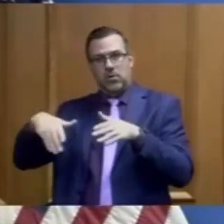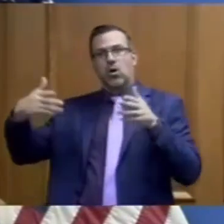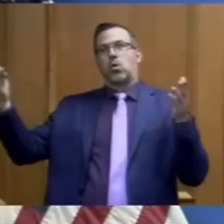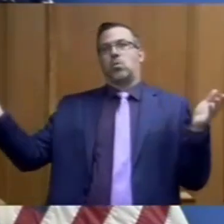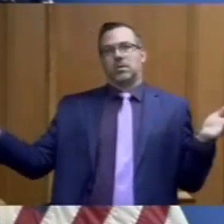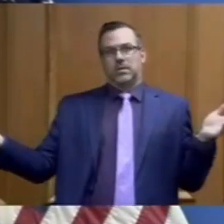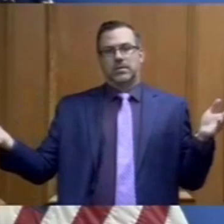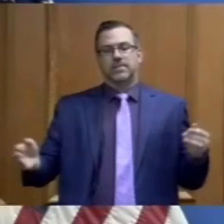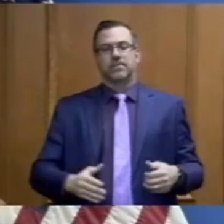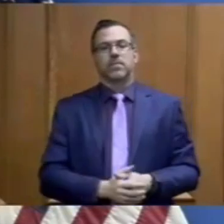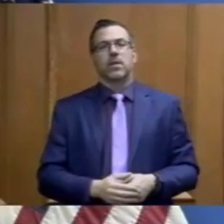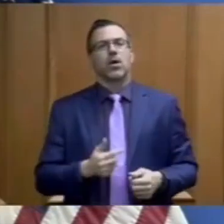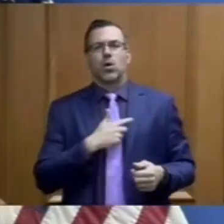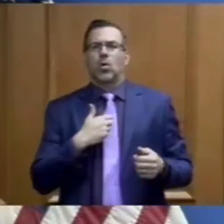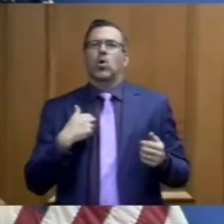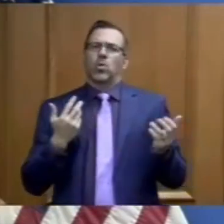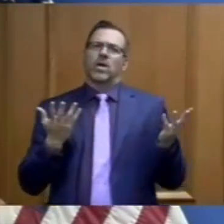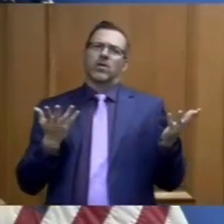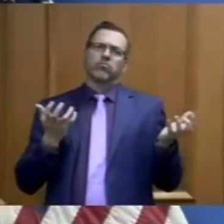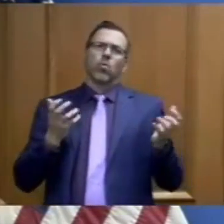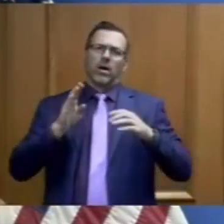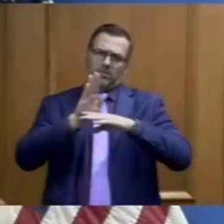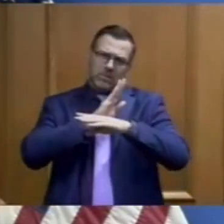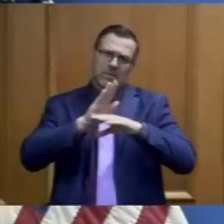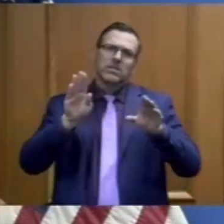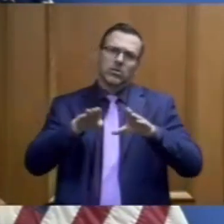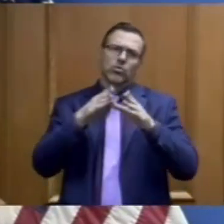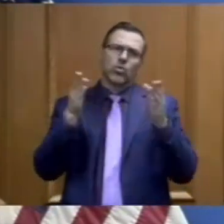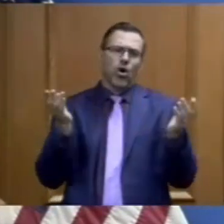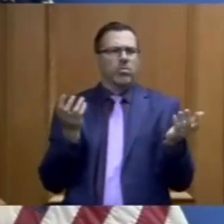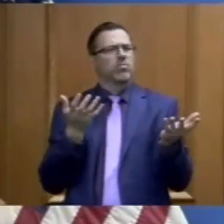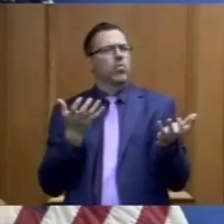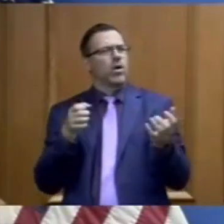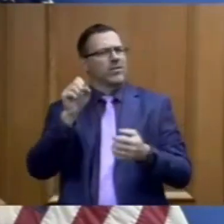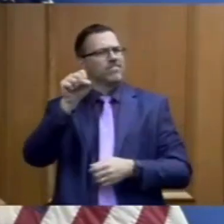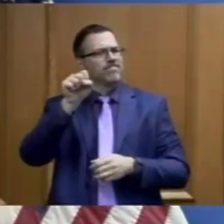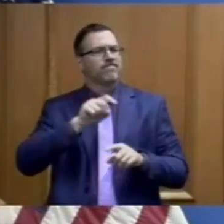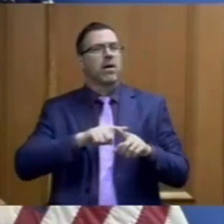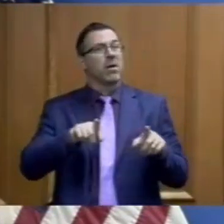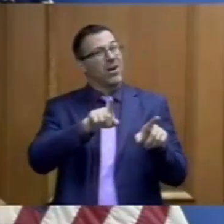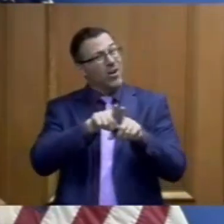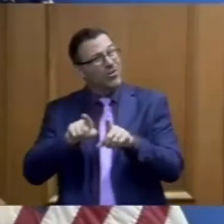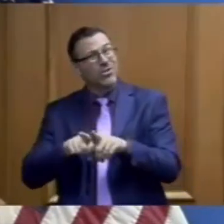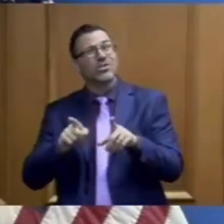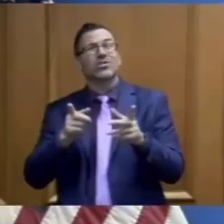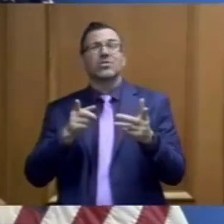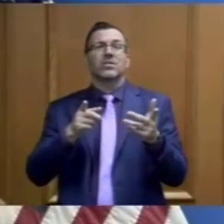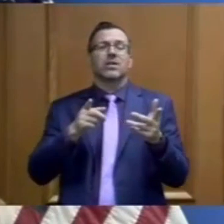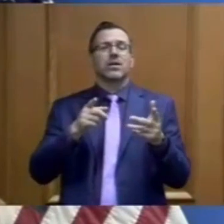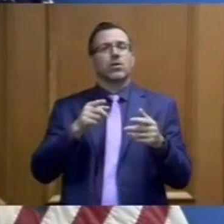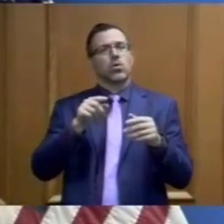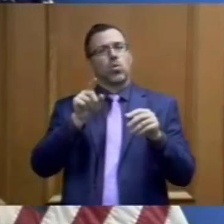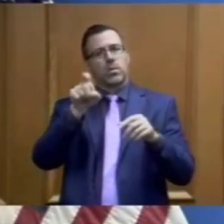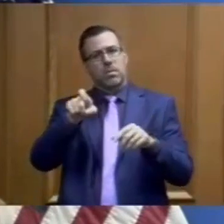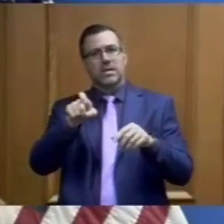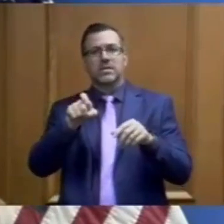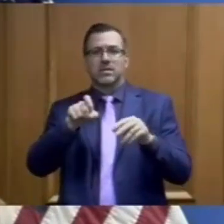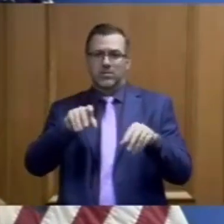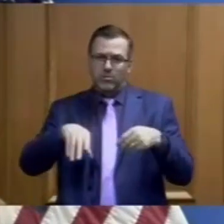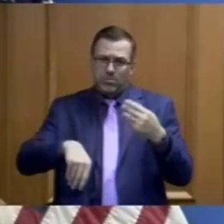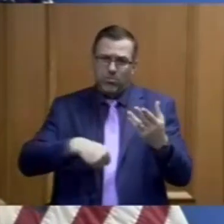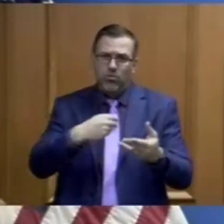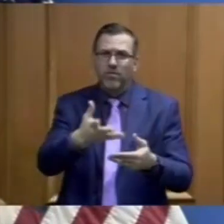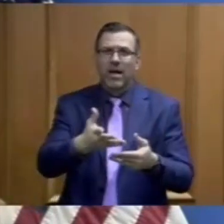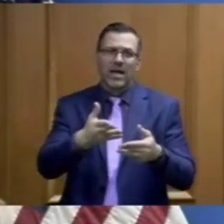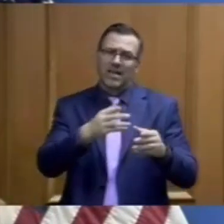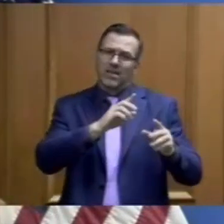want our businesses to open and we need our economy get started back. But we know too that we can do that in a way that's safe and that